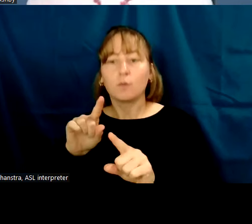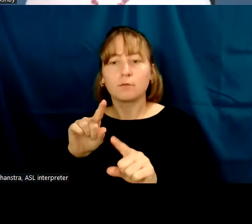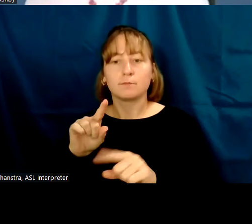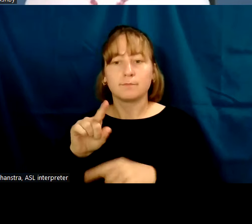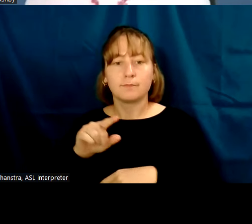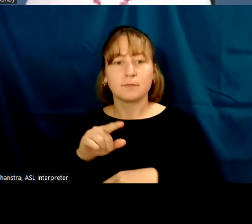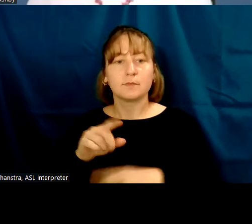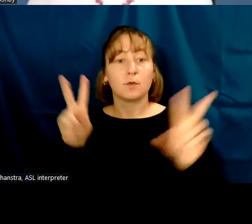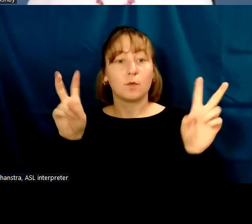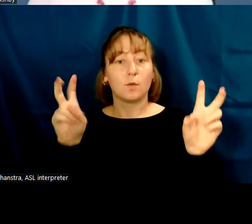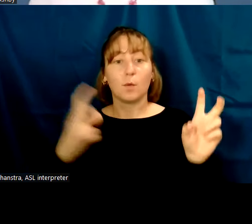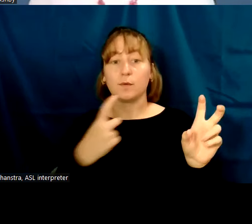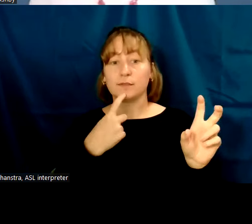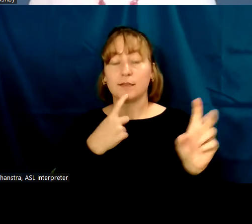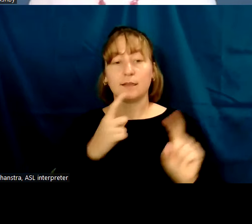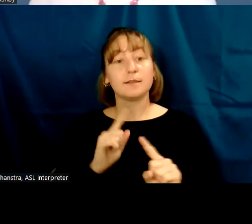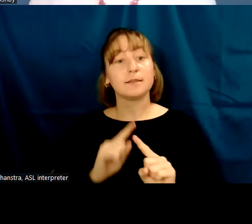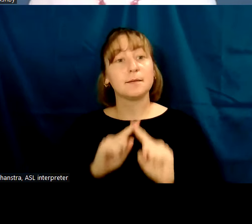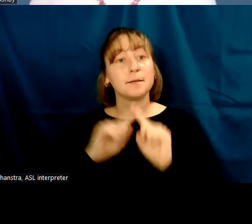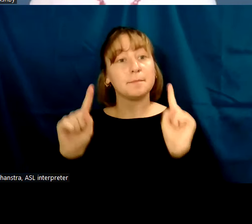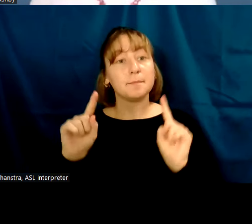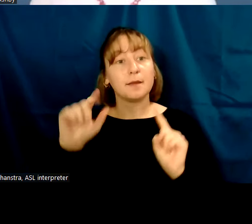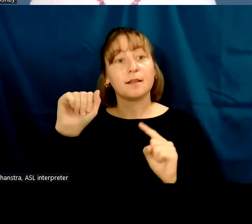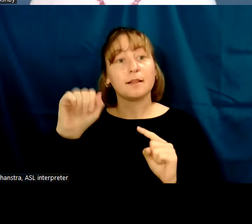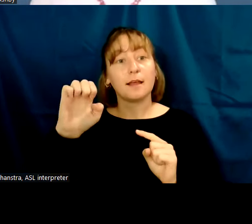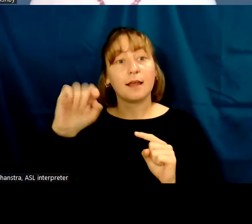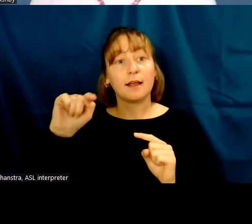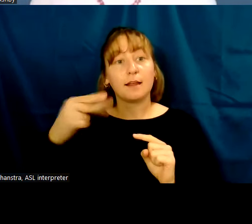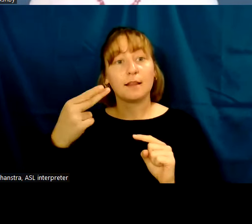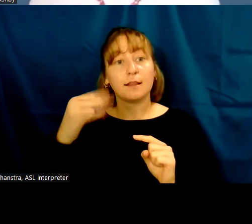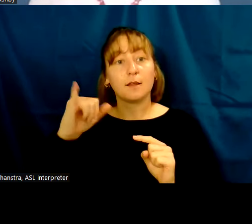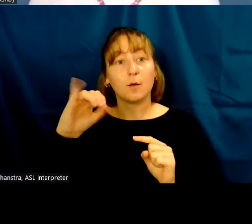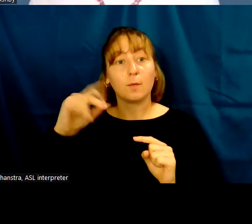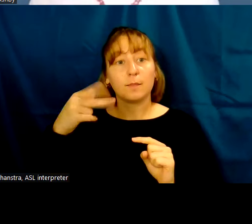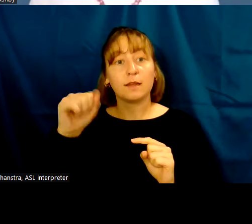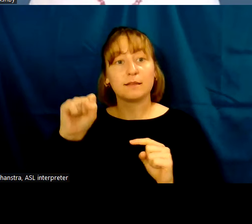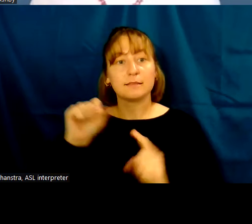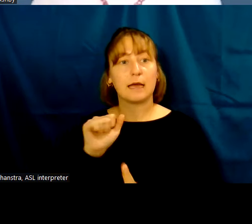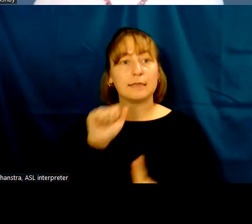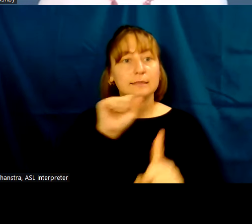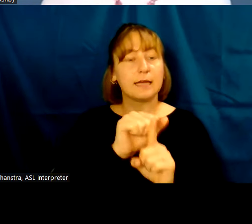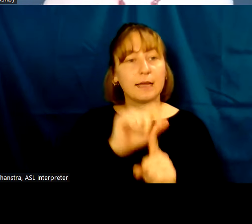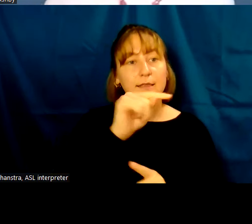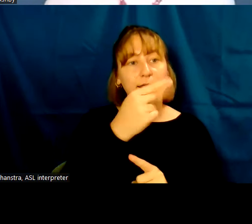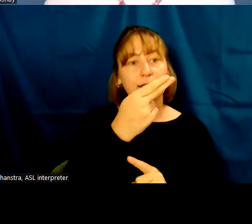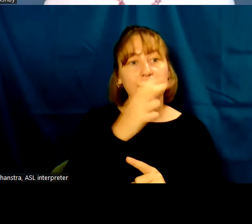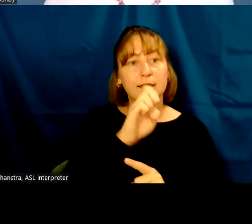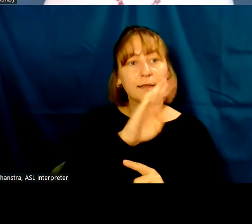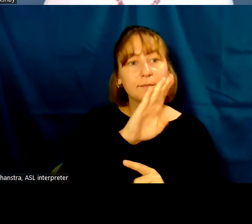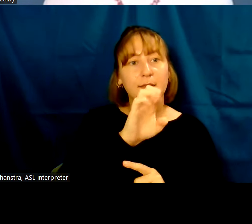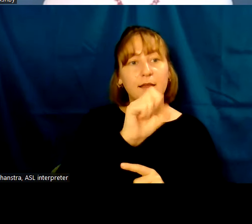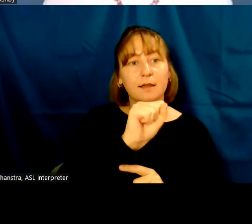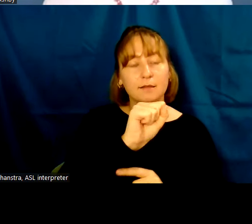quote says, but the Ethiopians attacked the Thebeis, and the garrison of the three